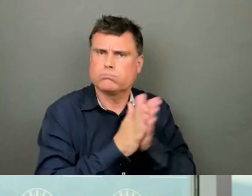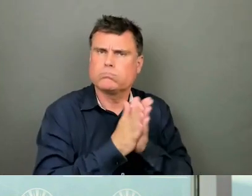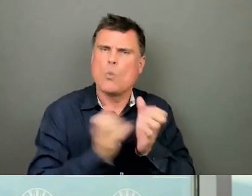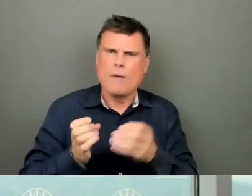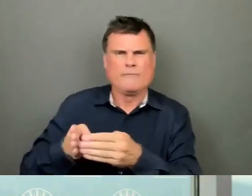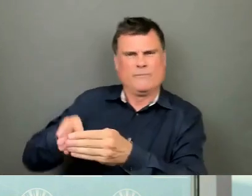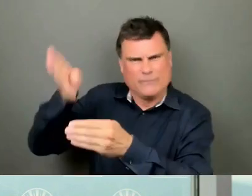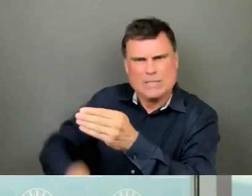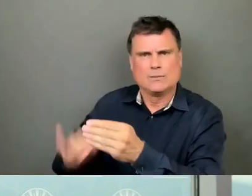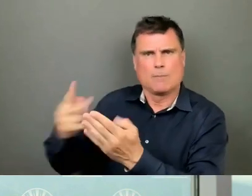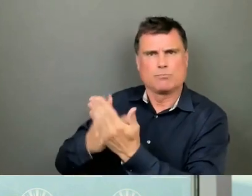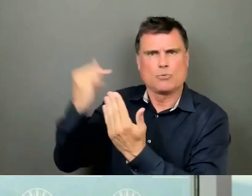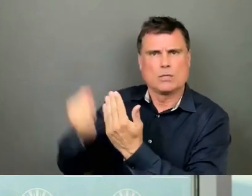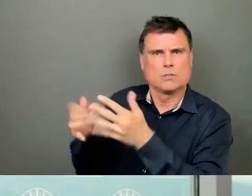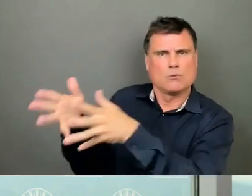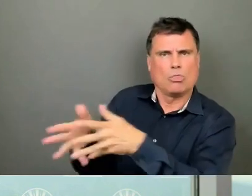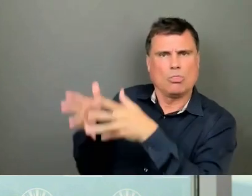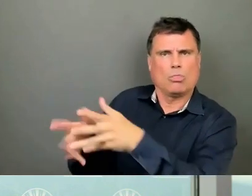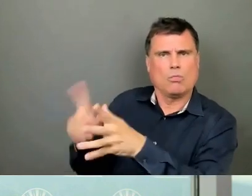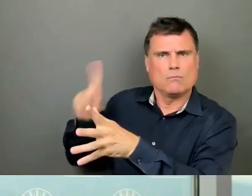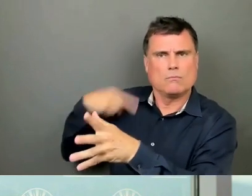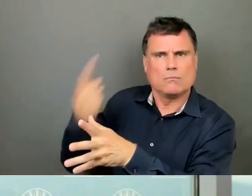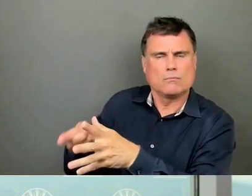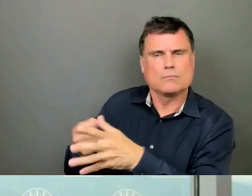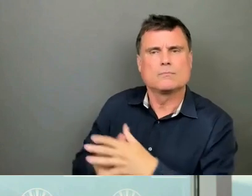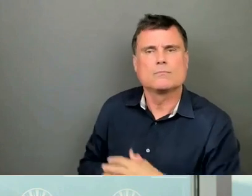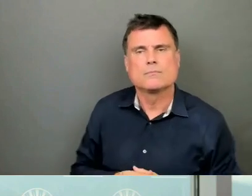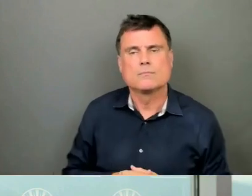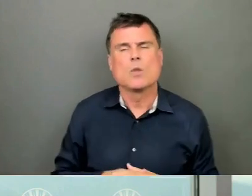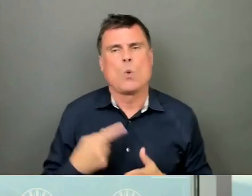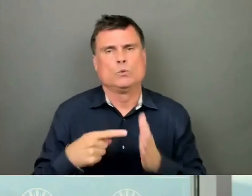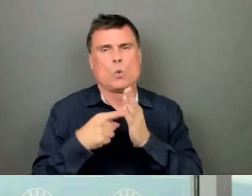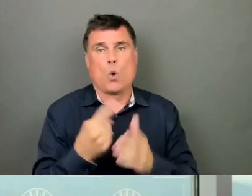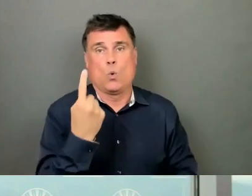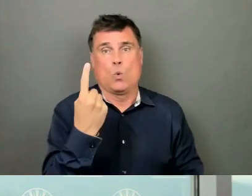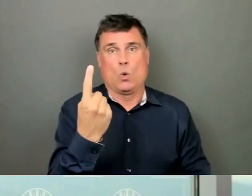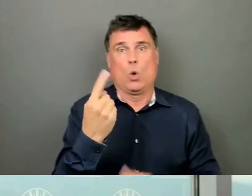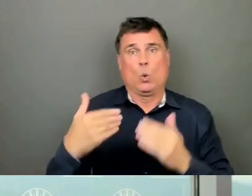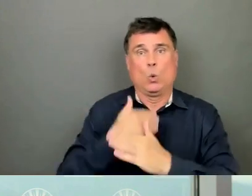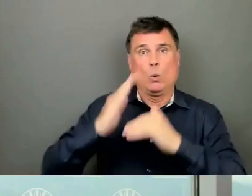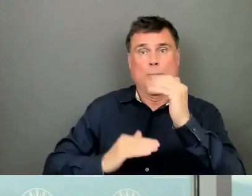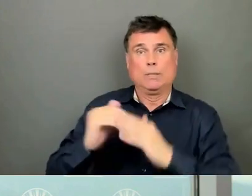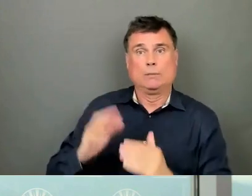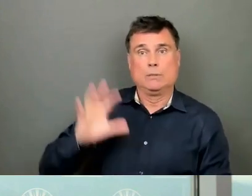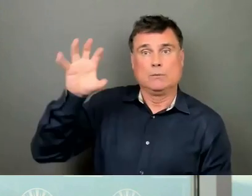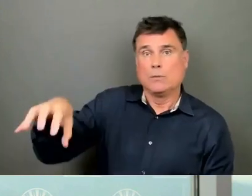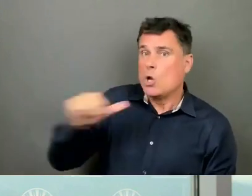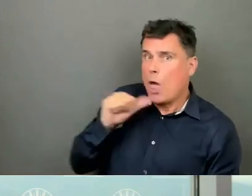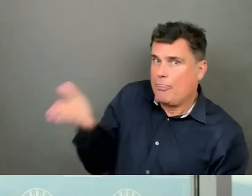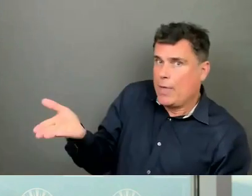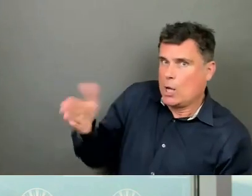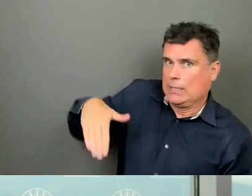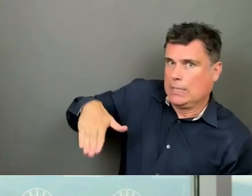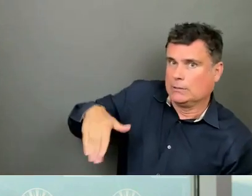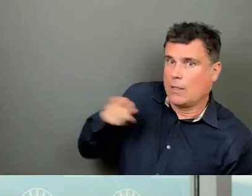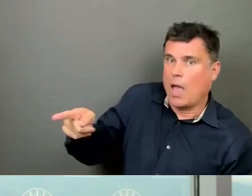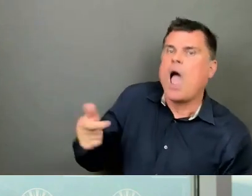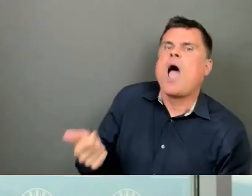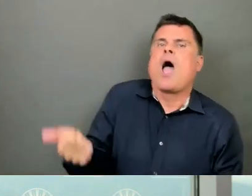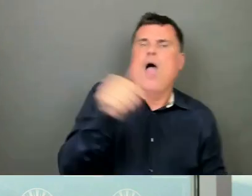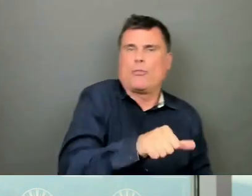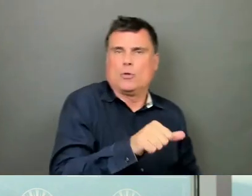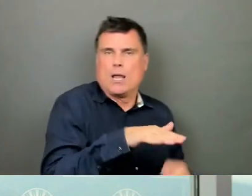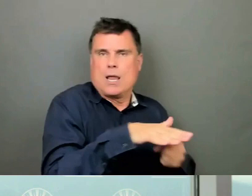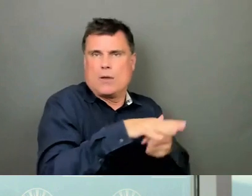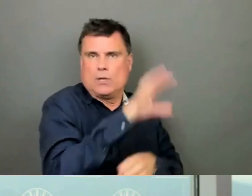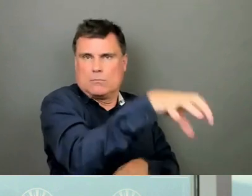part of the agreement which relates to a new building, which is not at Little Mountain, BC Housing will be working with Holborn to deliver increased affordability and new rental